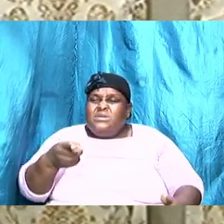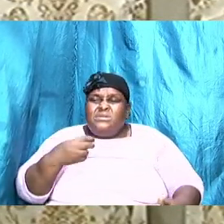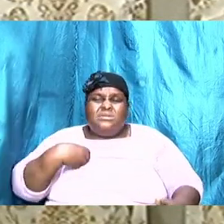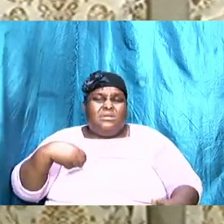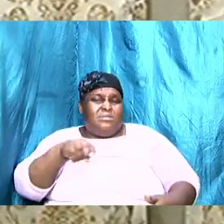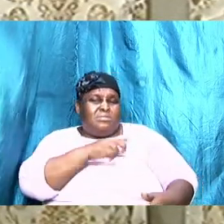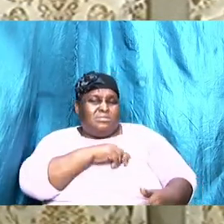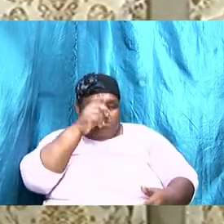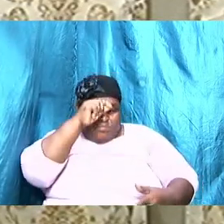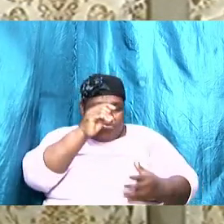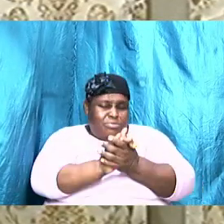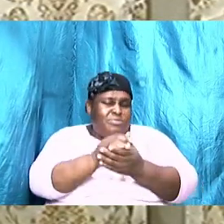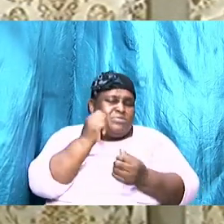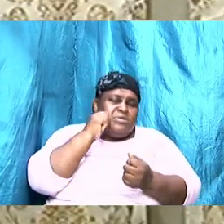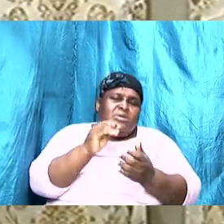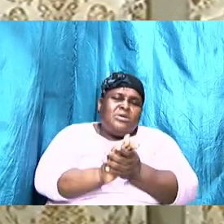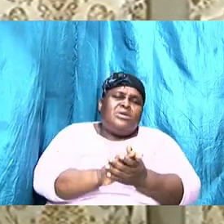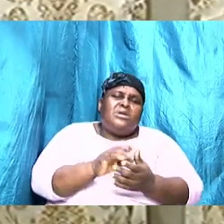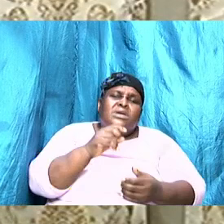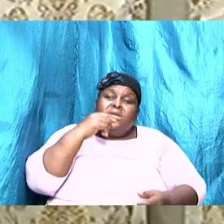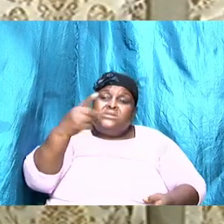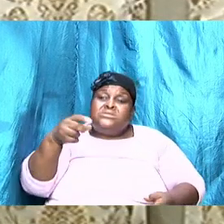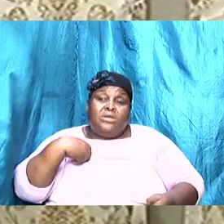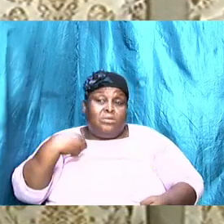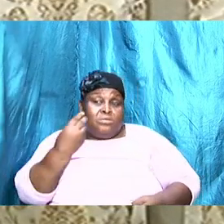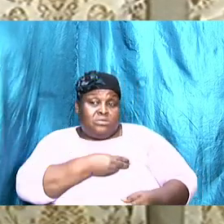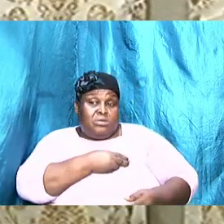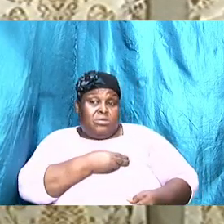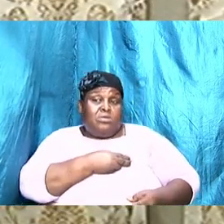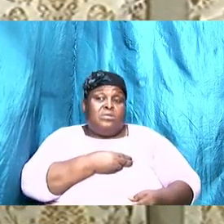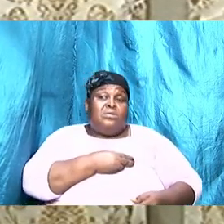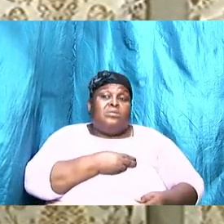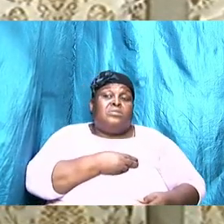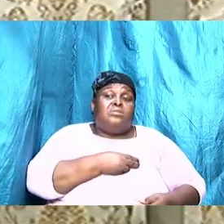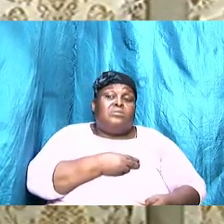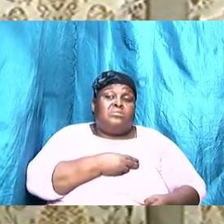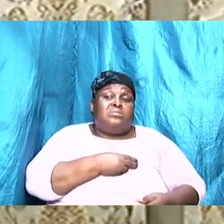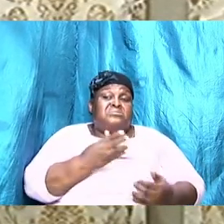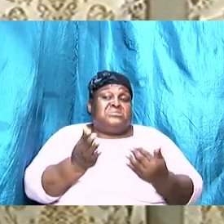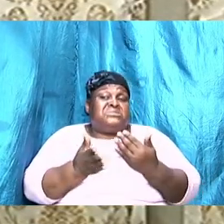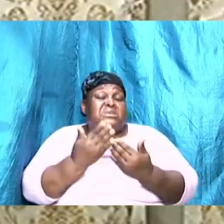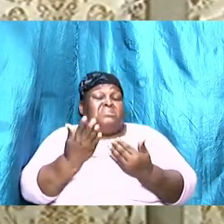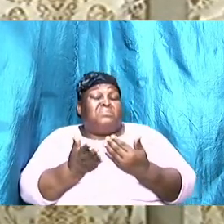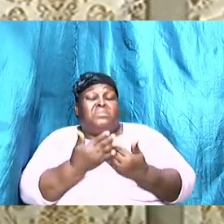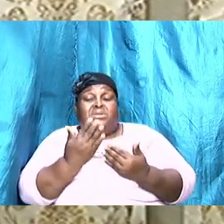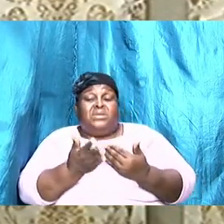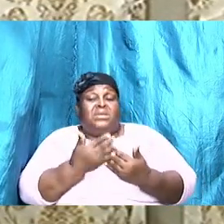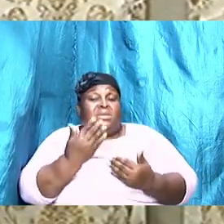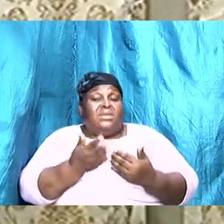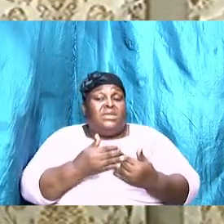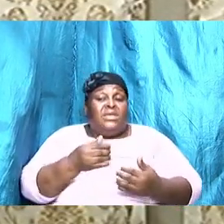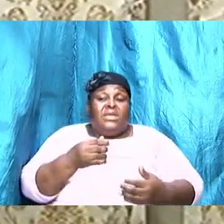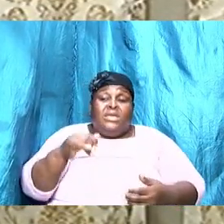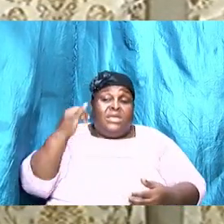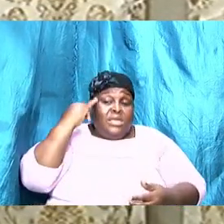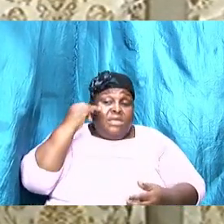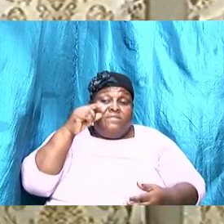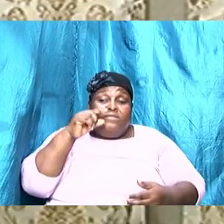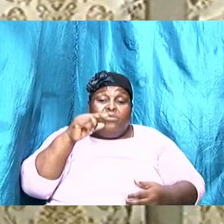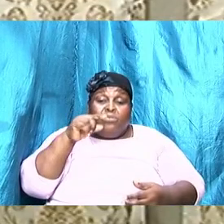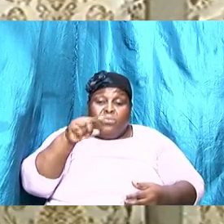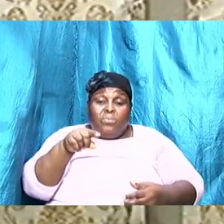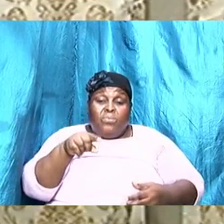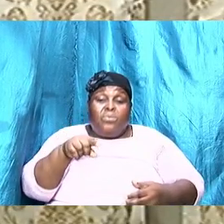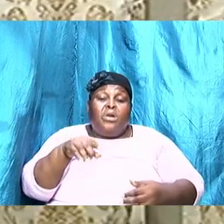and sisters it tells us the counting of the cost here is simply portraying that if you're going to put a